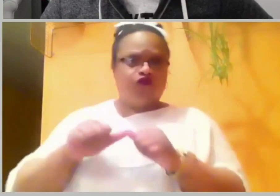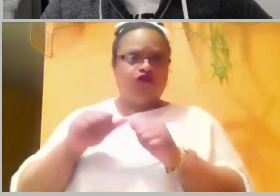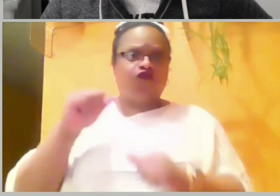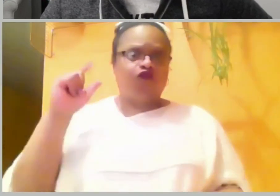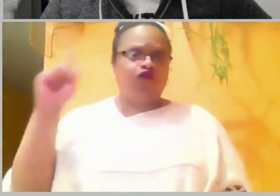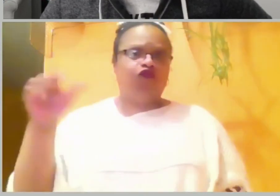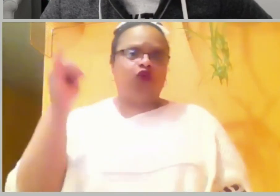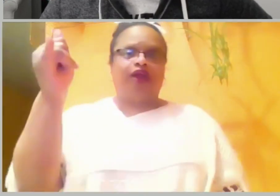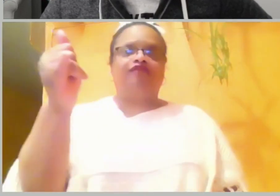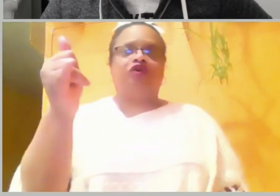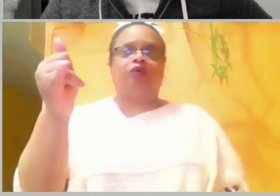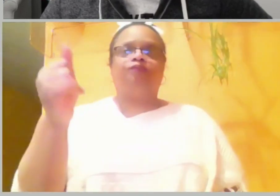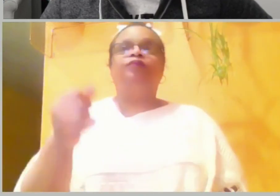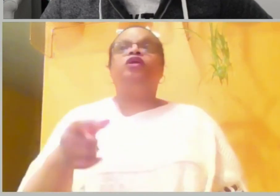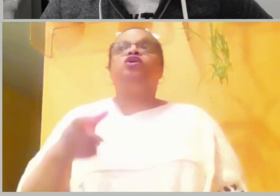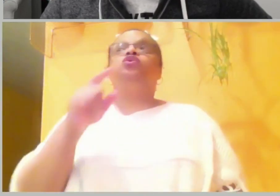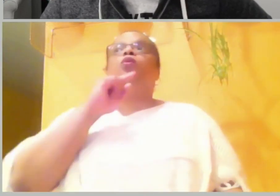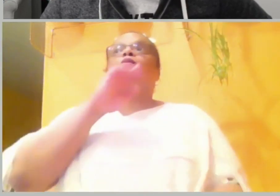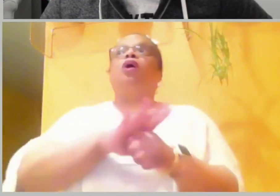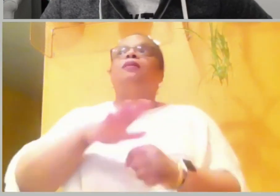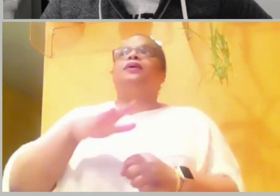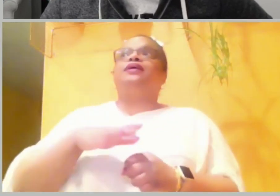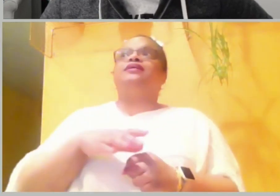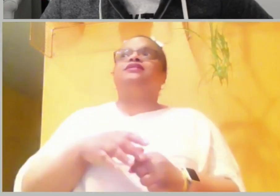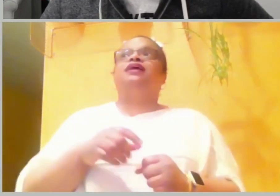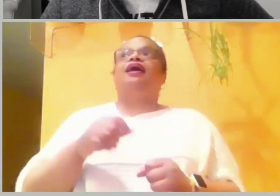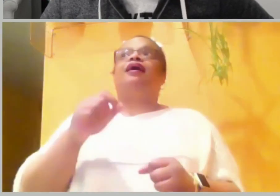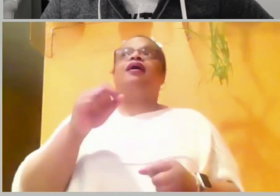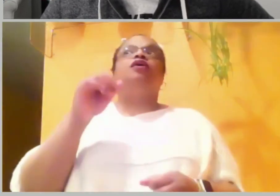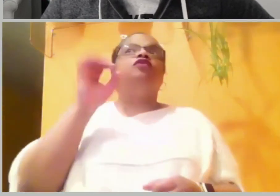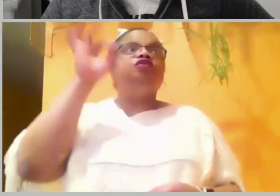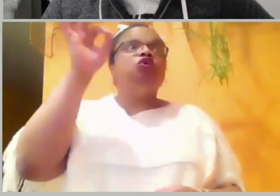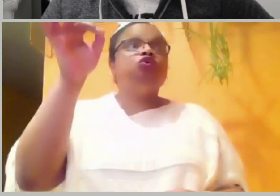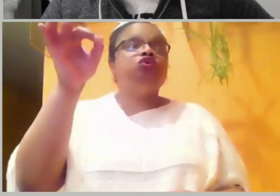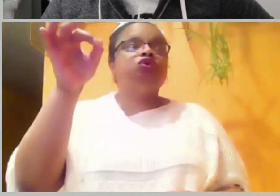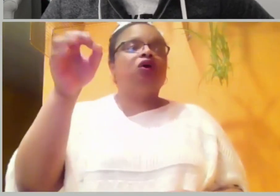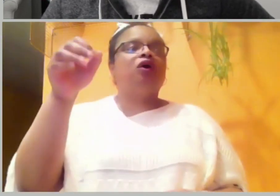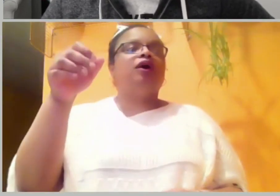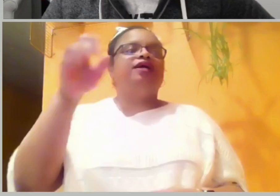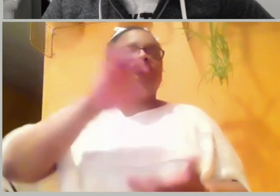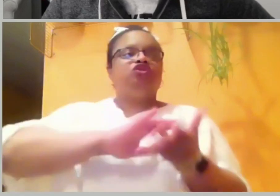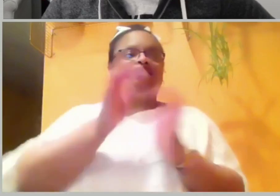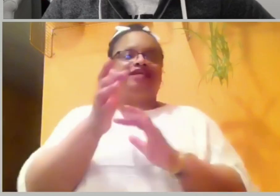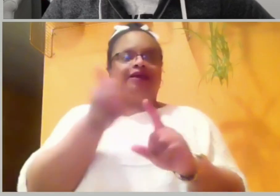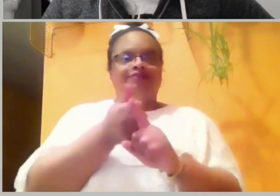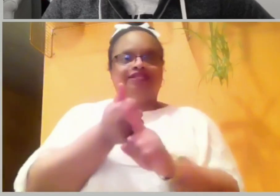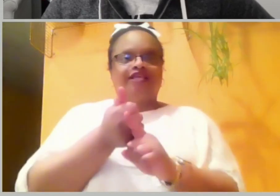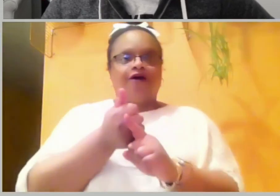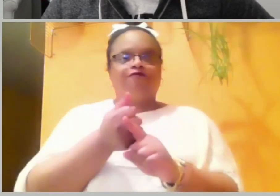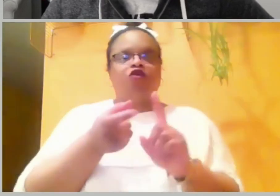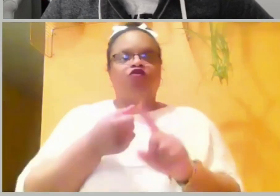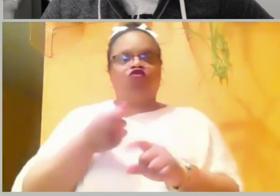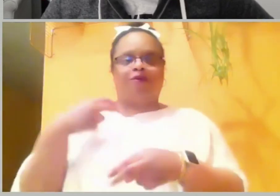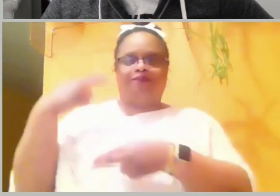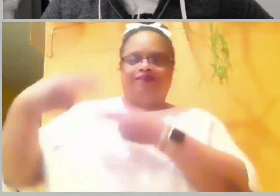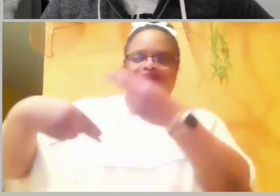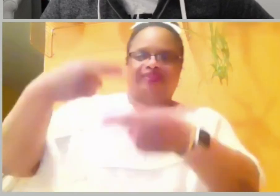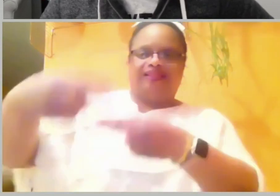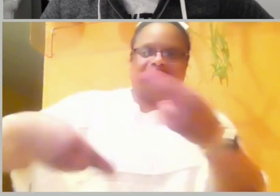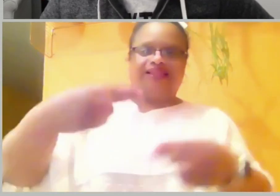would come from the lineage of David and the tribe of Judah and be placed on the throne as our king forever.